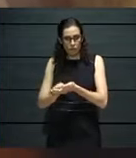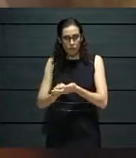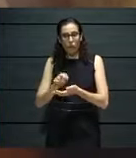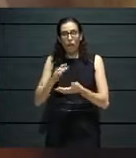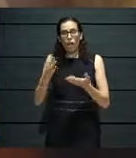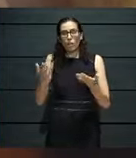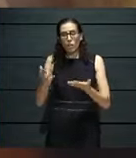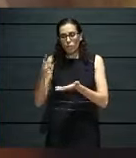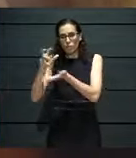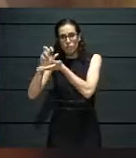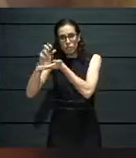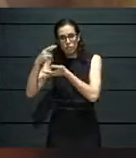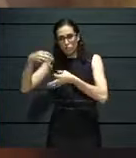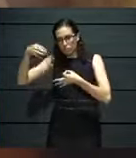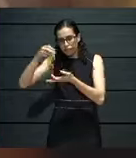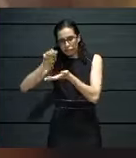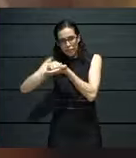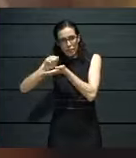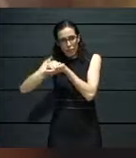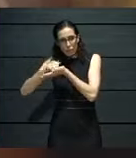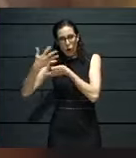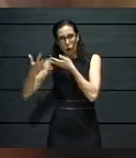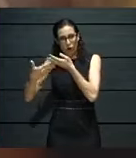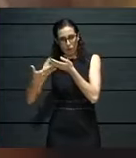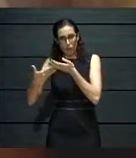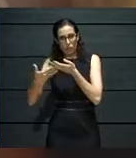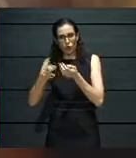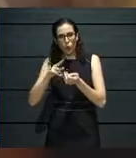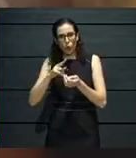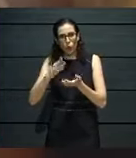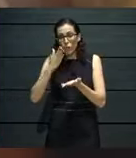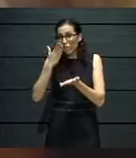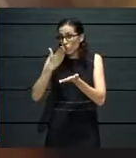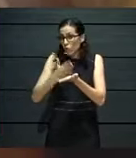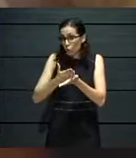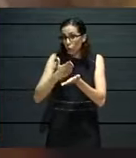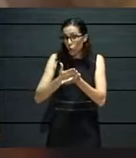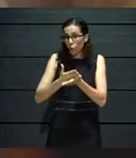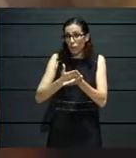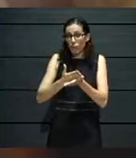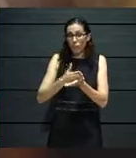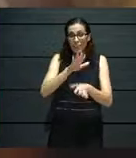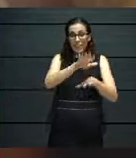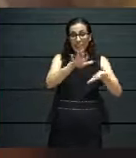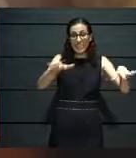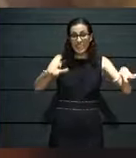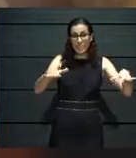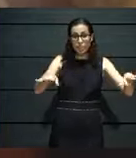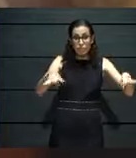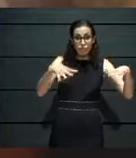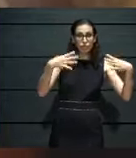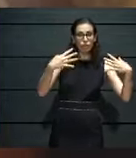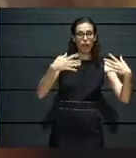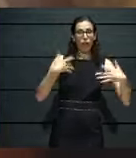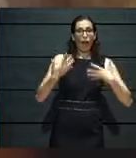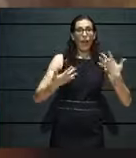And also, like I said, making sure that the audience is always engaged as active as possible.